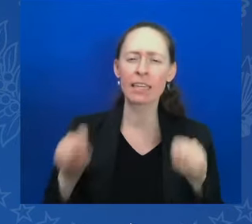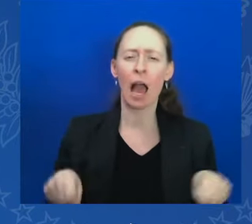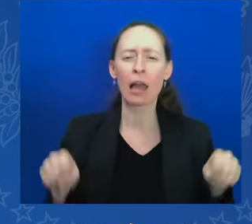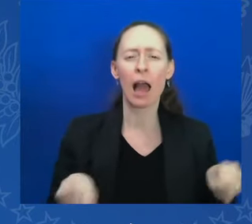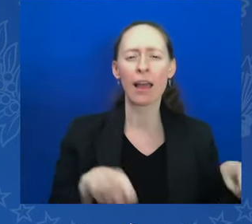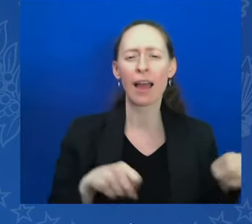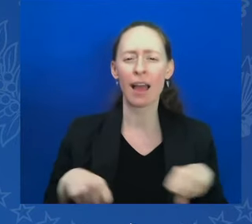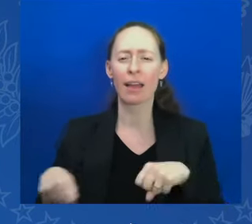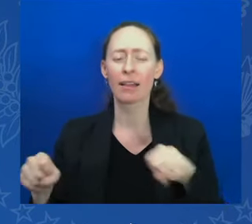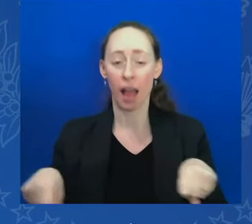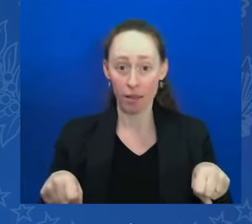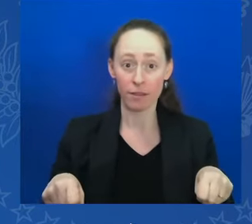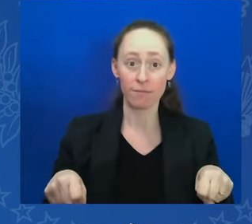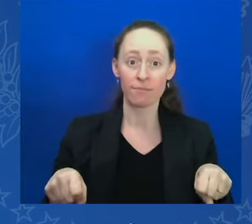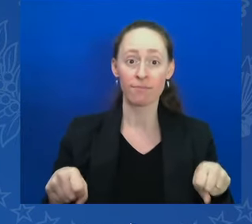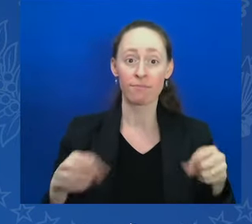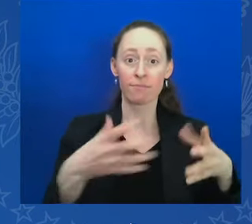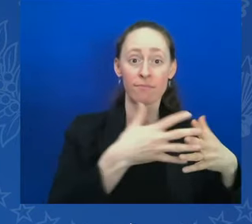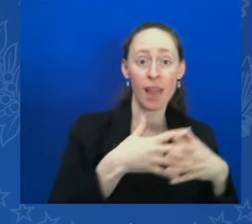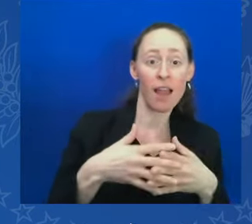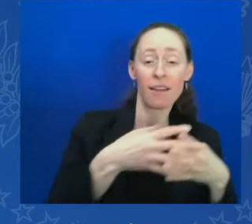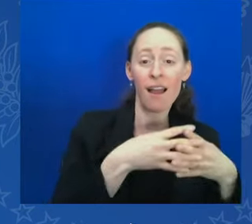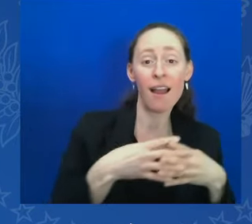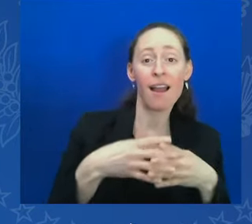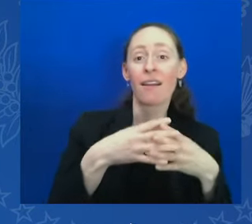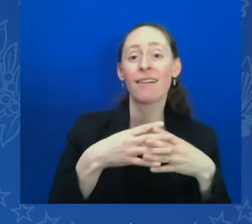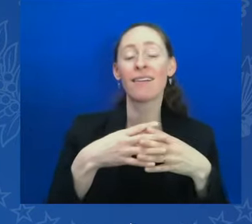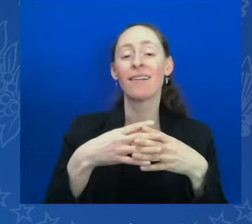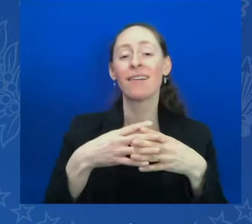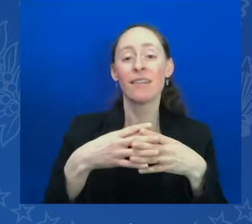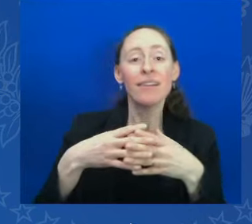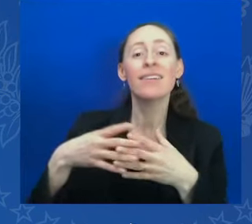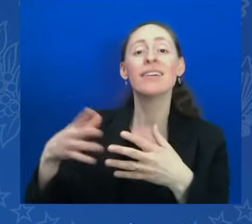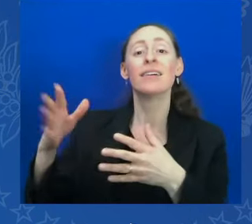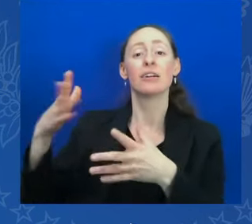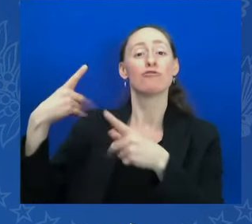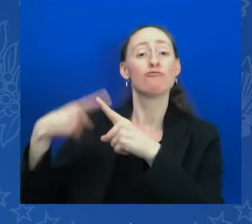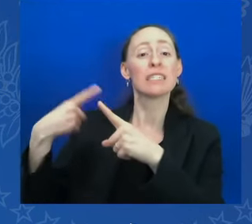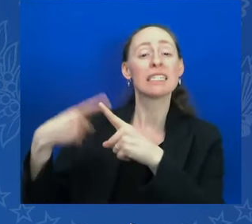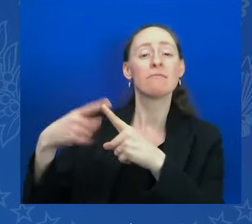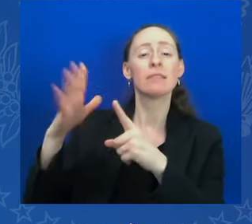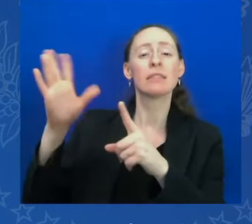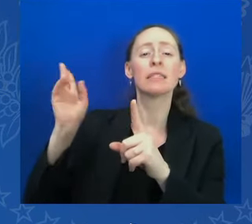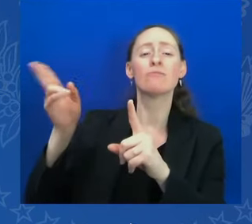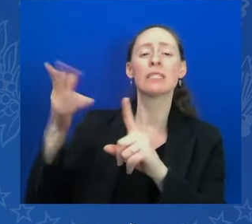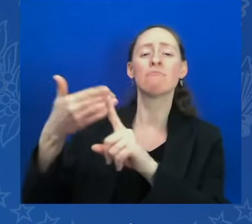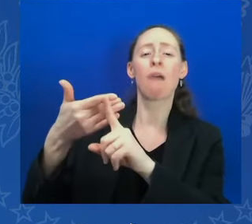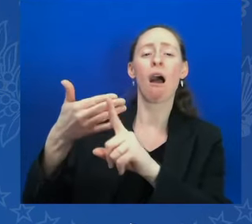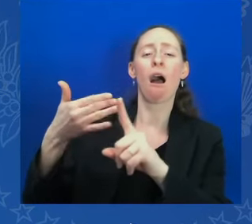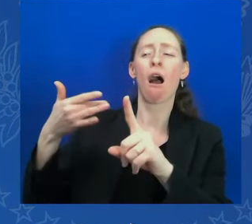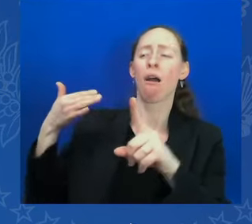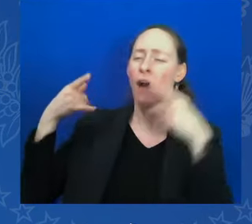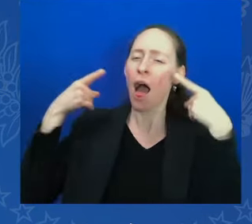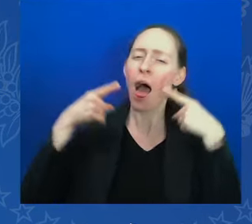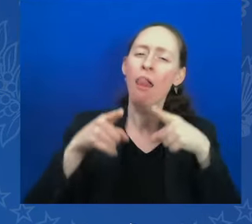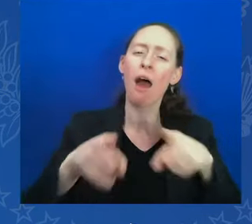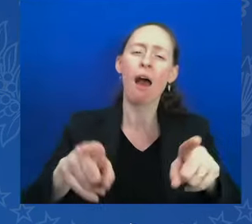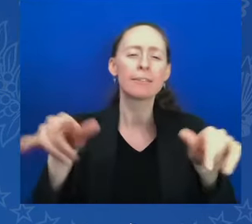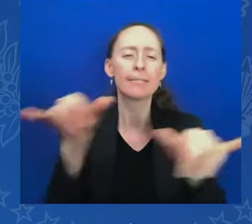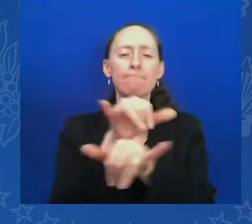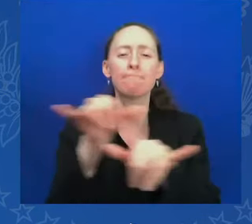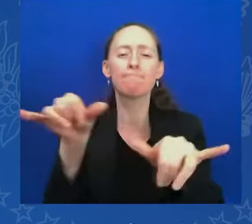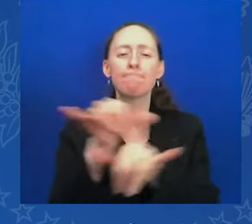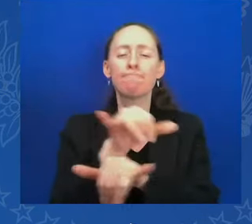today. In this very room, together we're keeping those bonds alive. The people of Greece, the people of the United